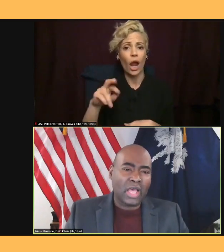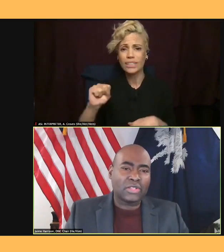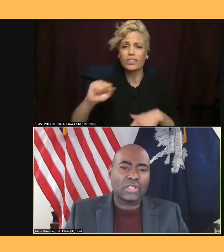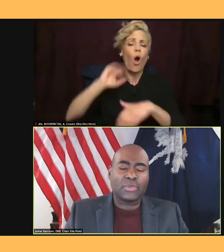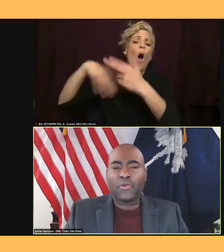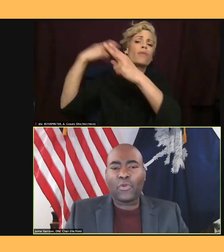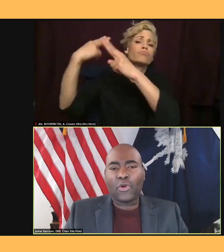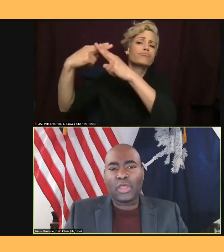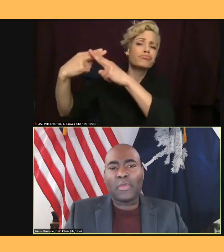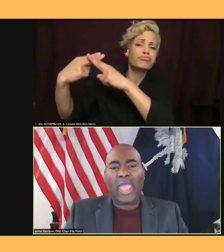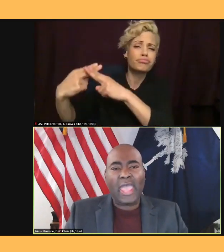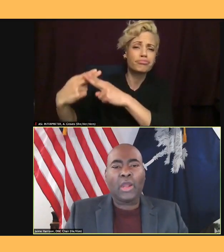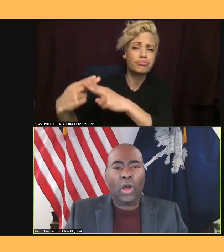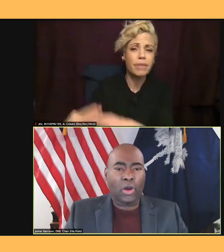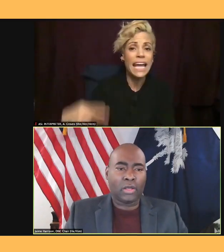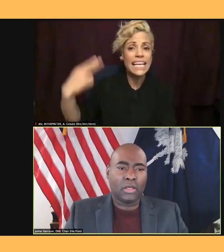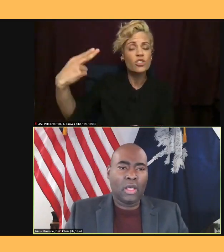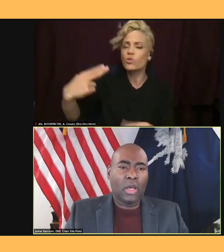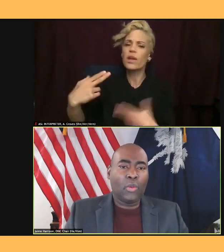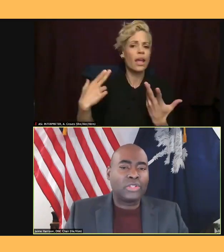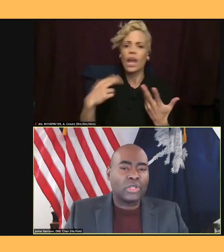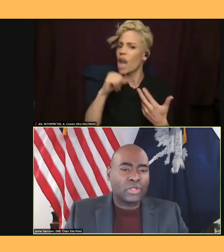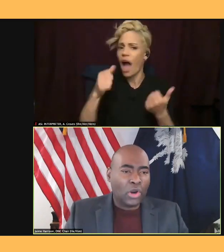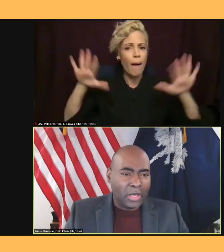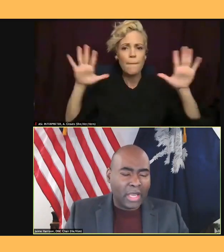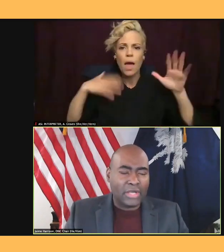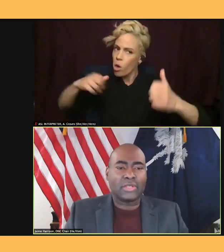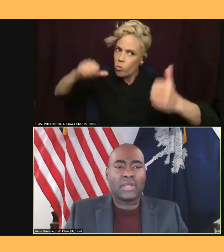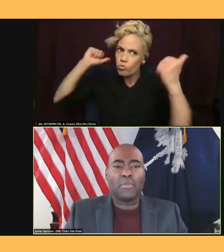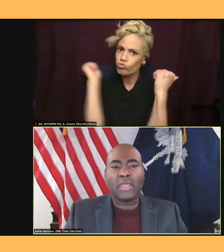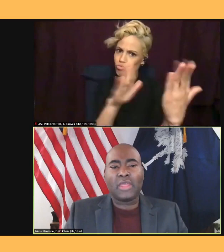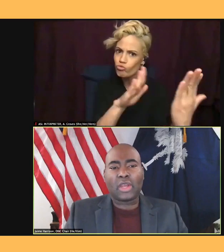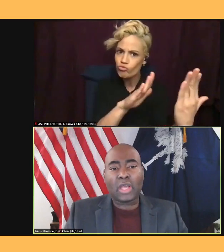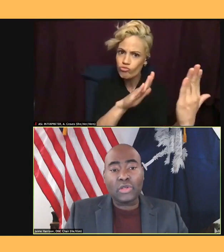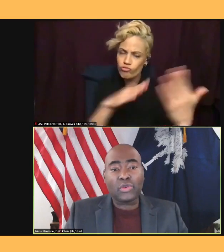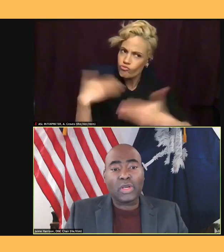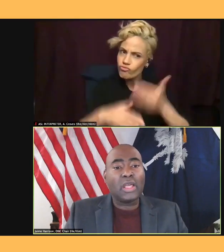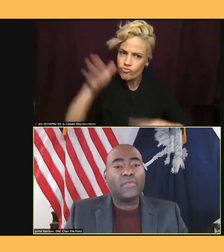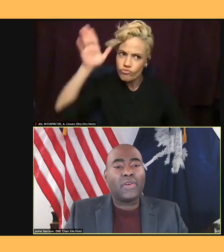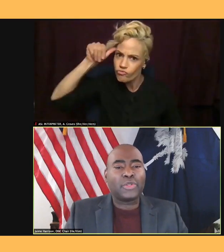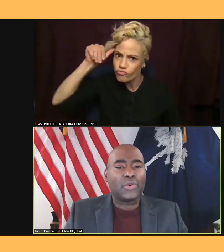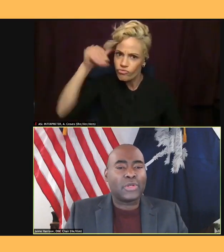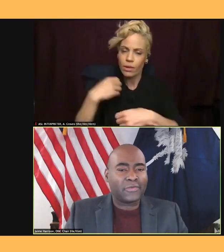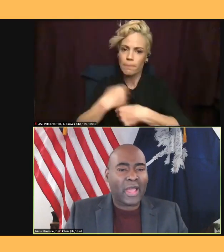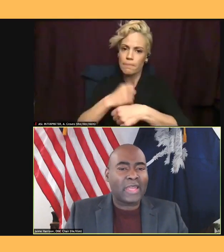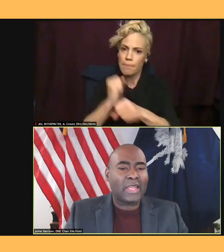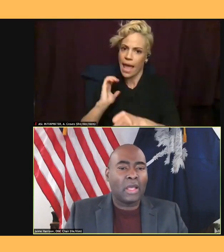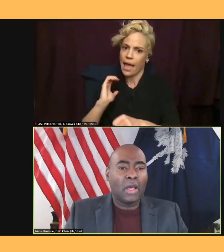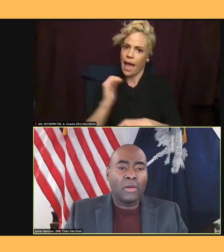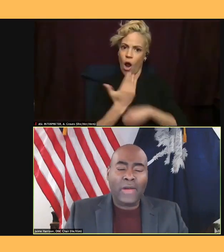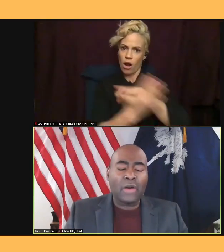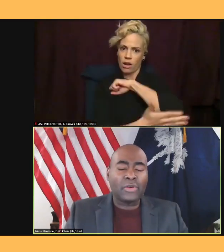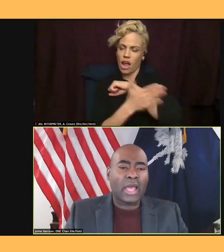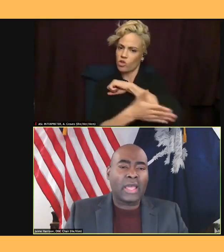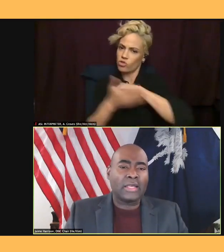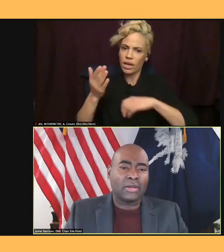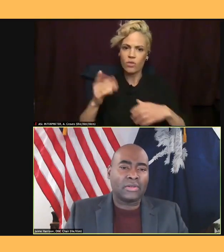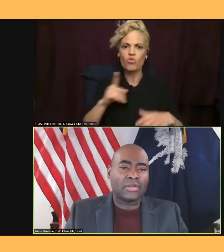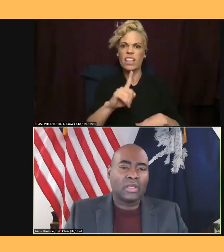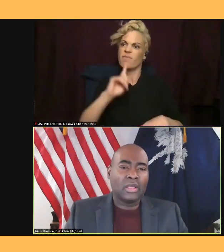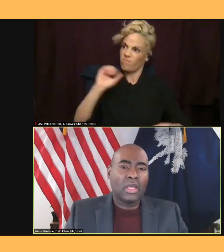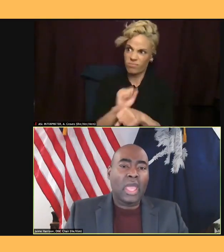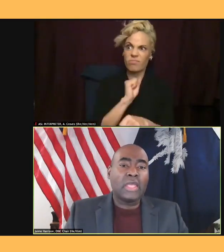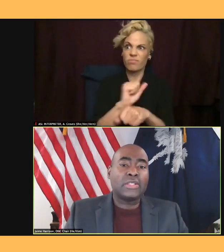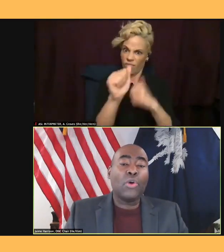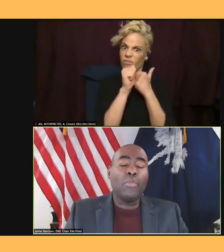them head on with determination to make their country live up to its founding ideals, and so